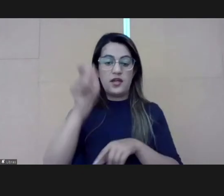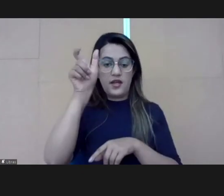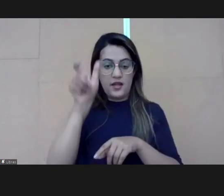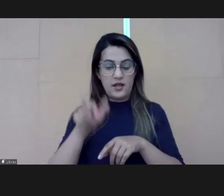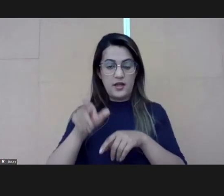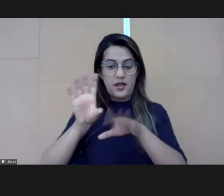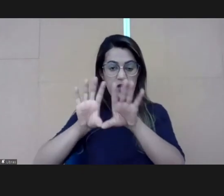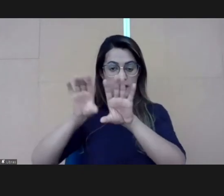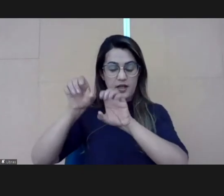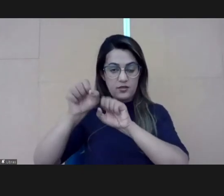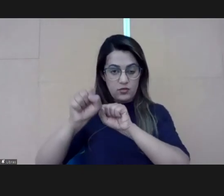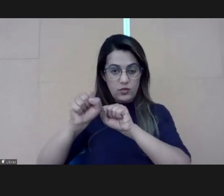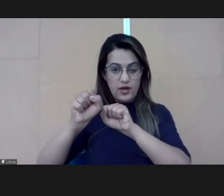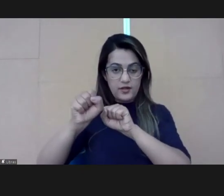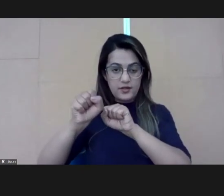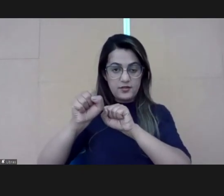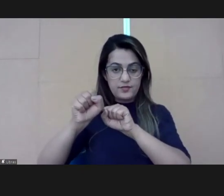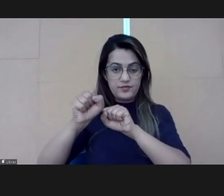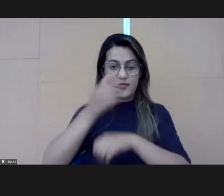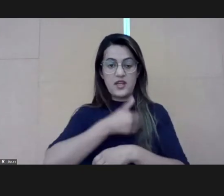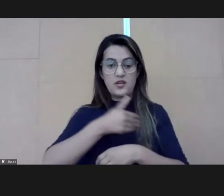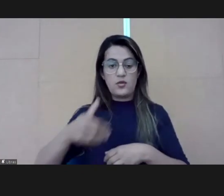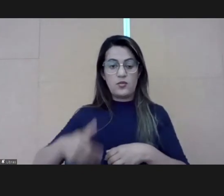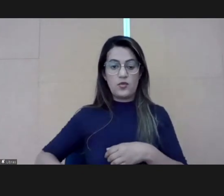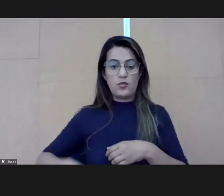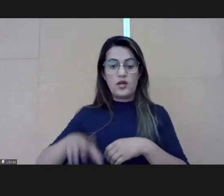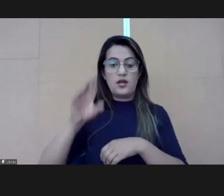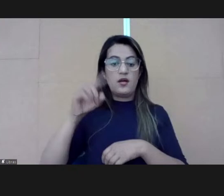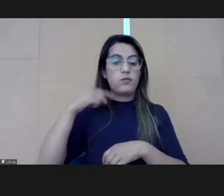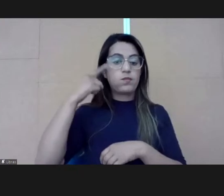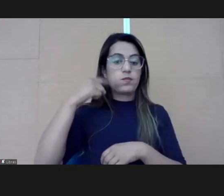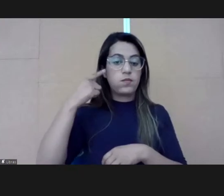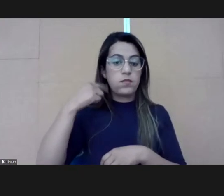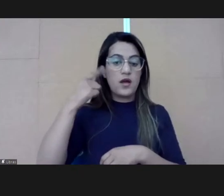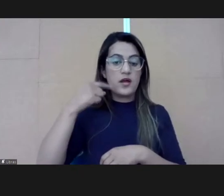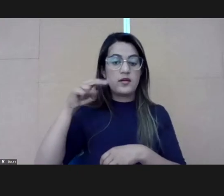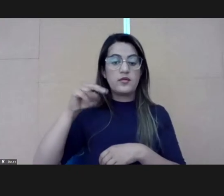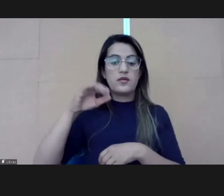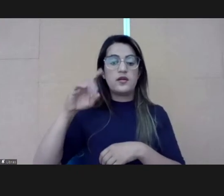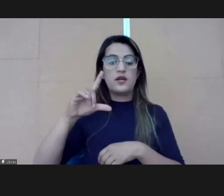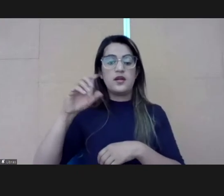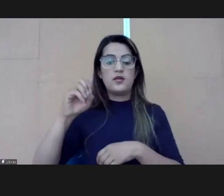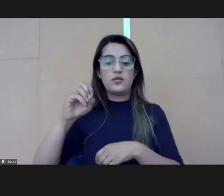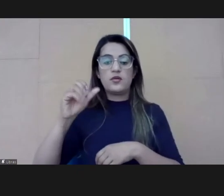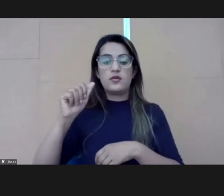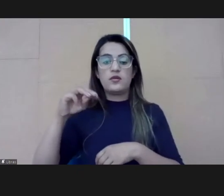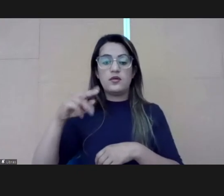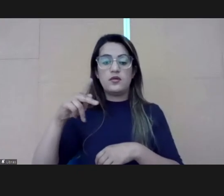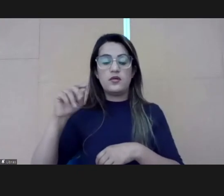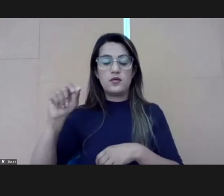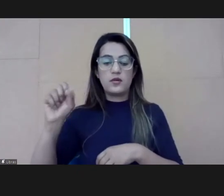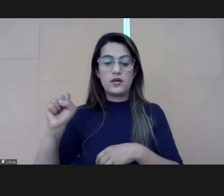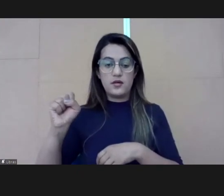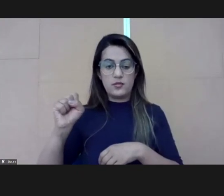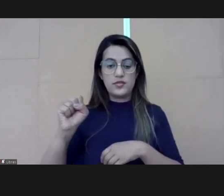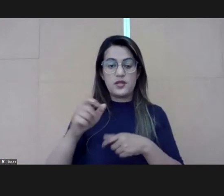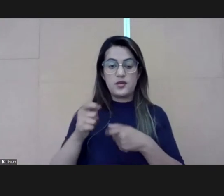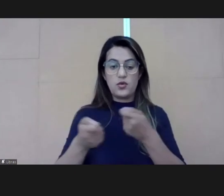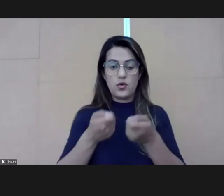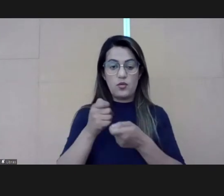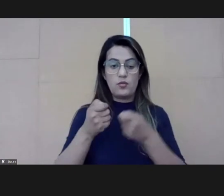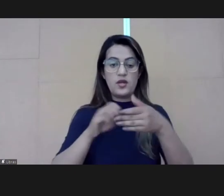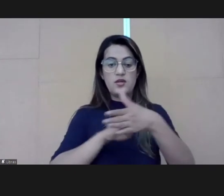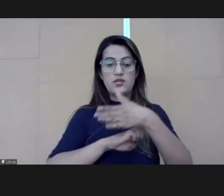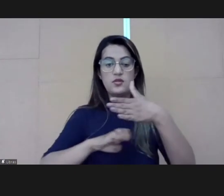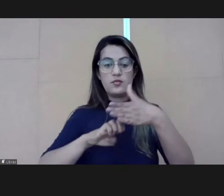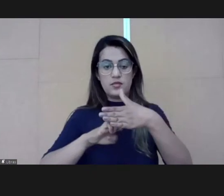she's graduated in public administration and law. She's a specialist in economy